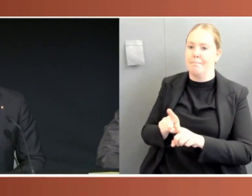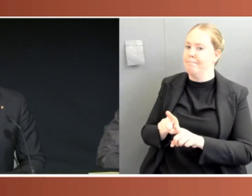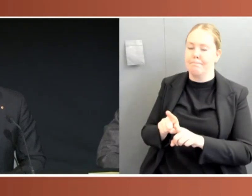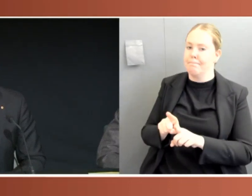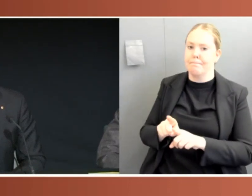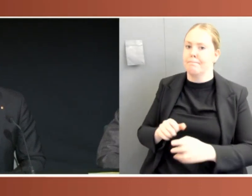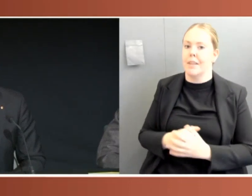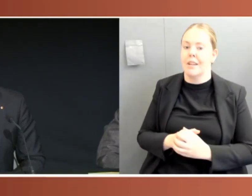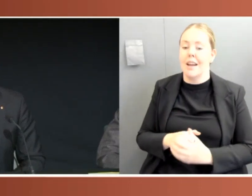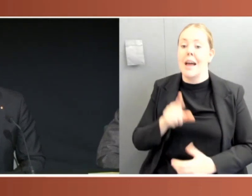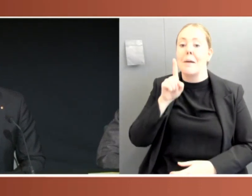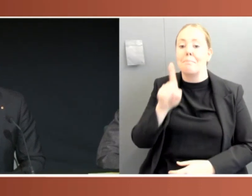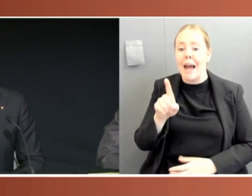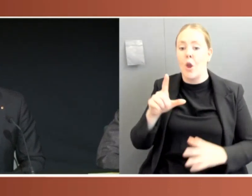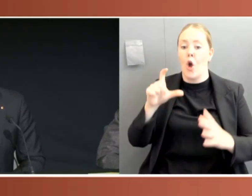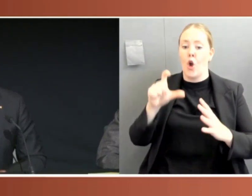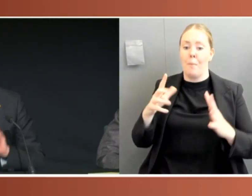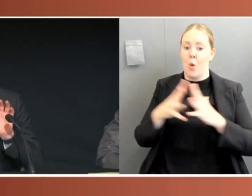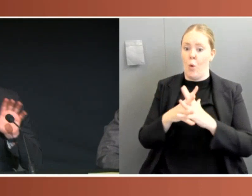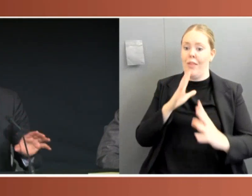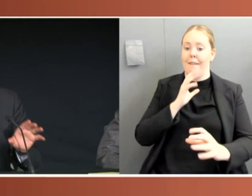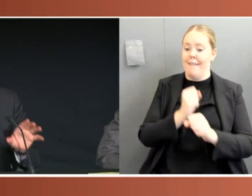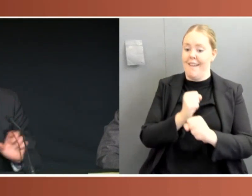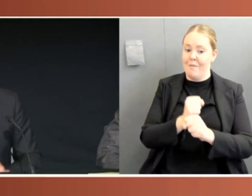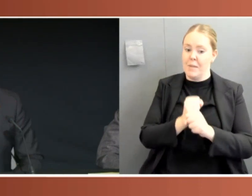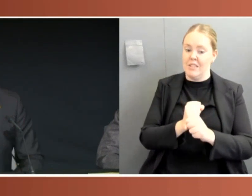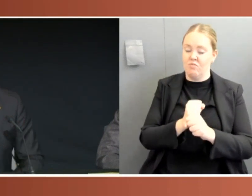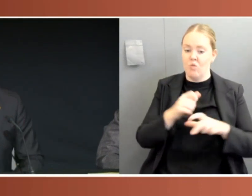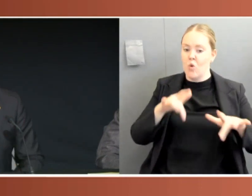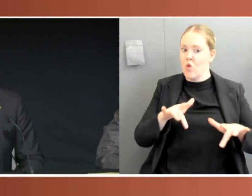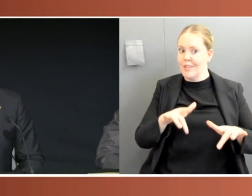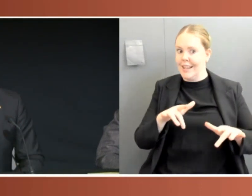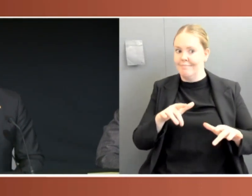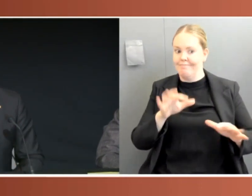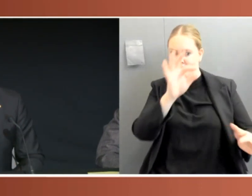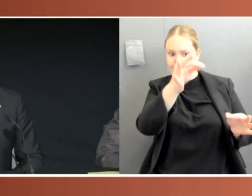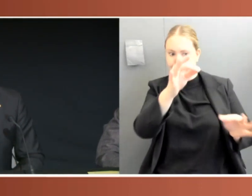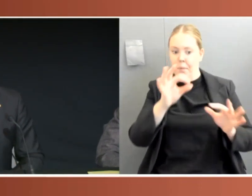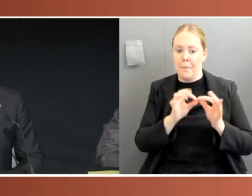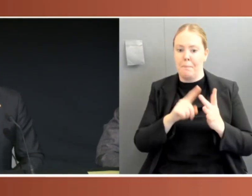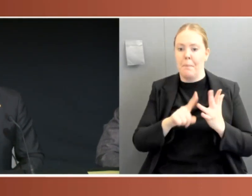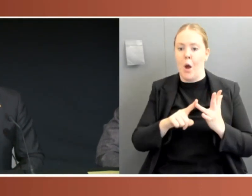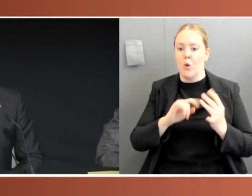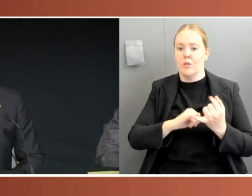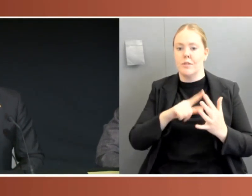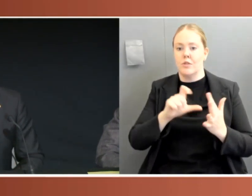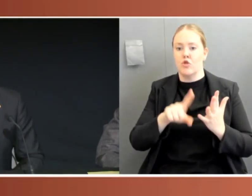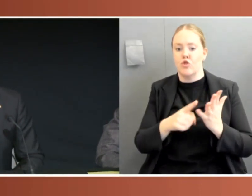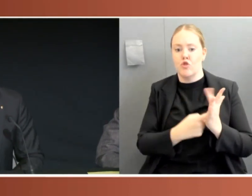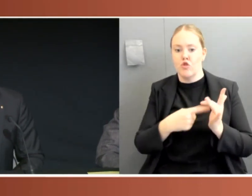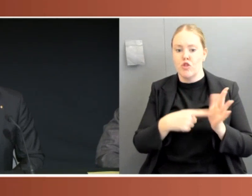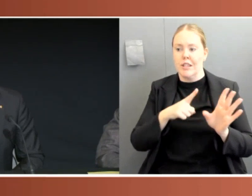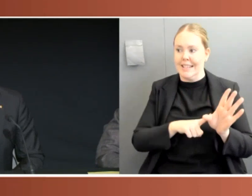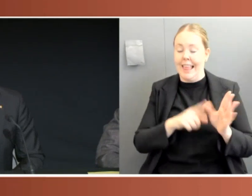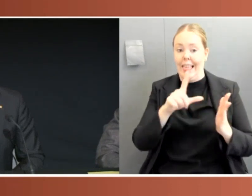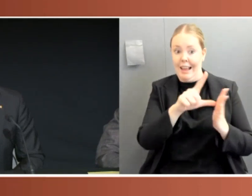legislation in any meaningful way. And that is the central point of concern. And that comes down to political will, I think, too. As I said,